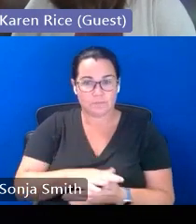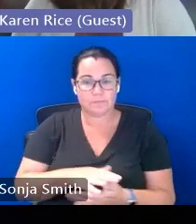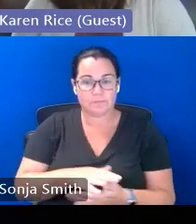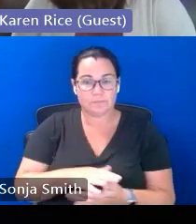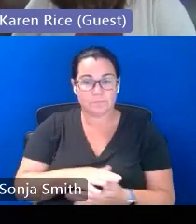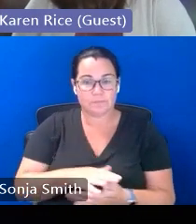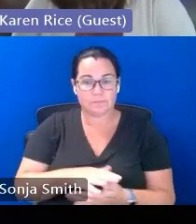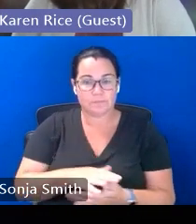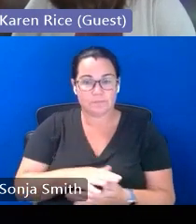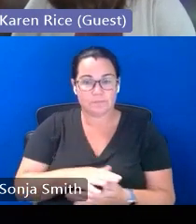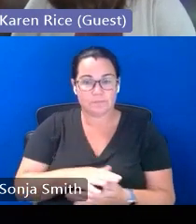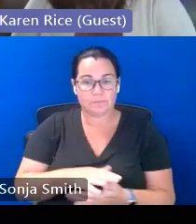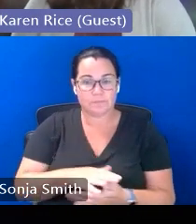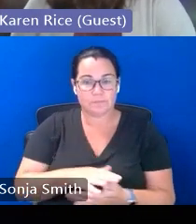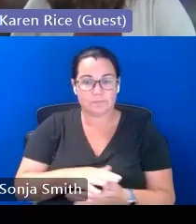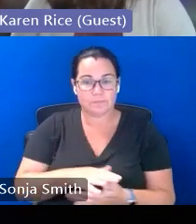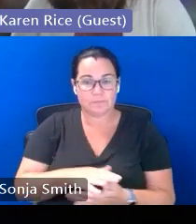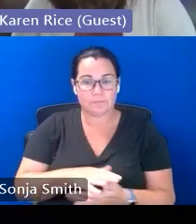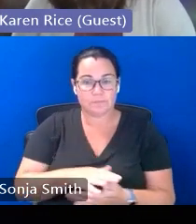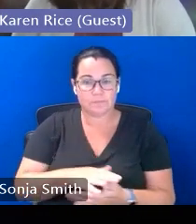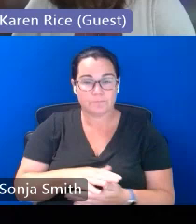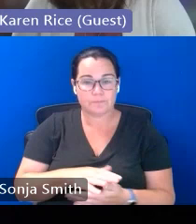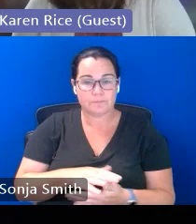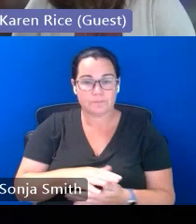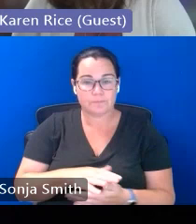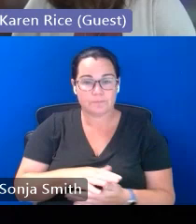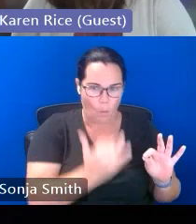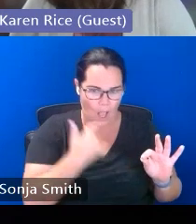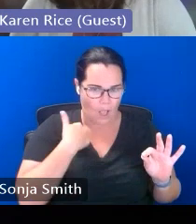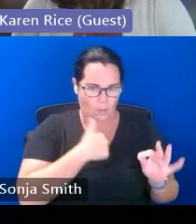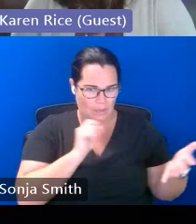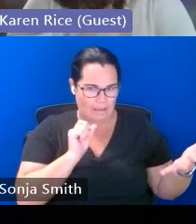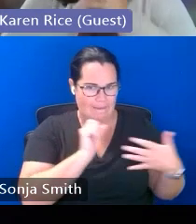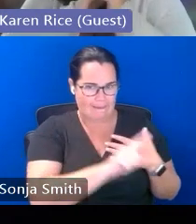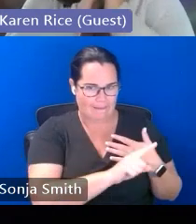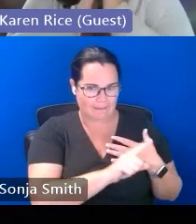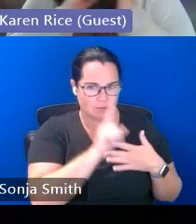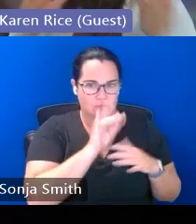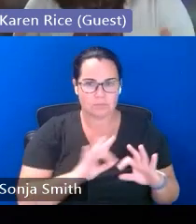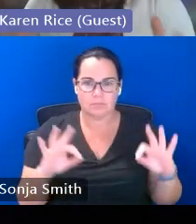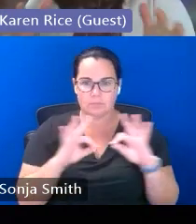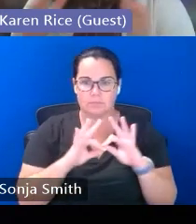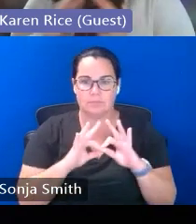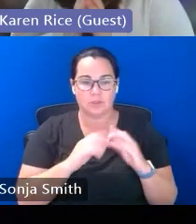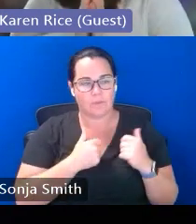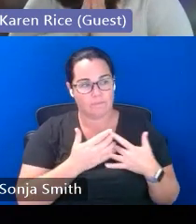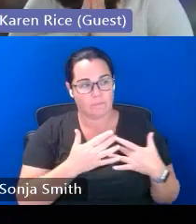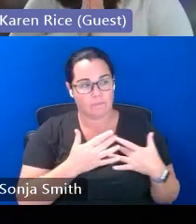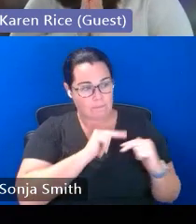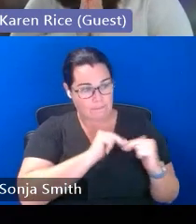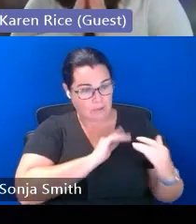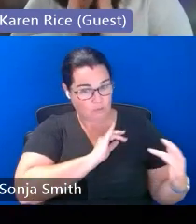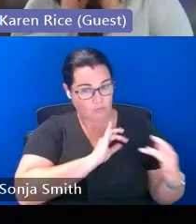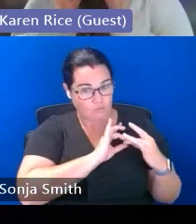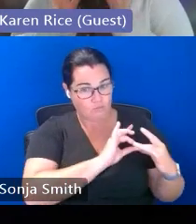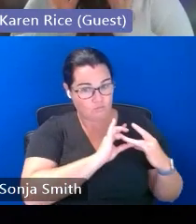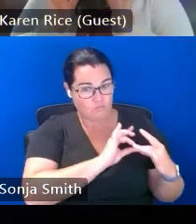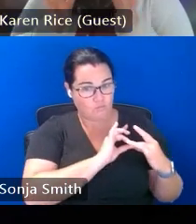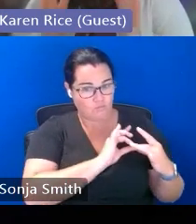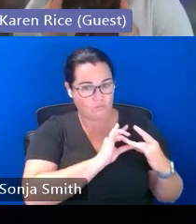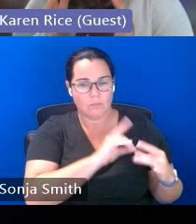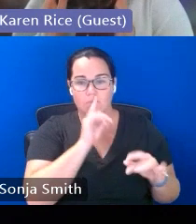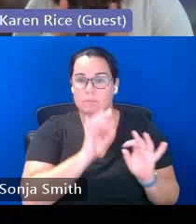making sure that families know why we're asking questions is really important building those relationships is critical making sure that we have